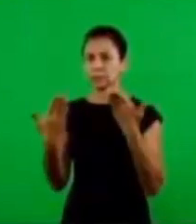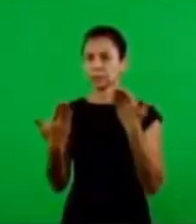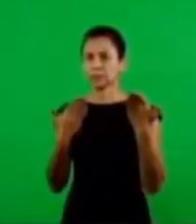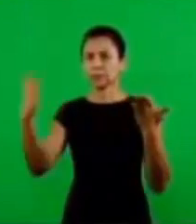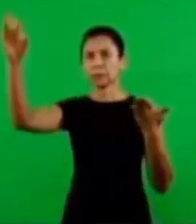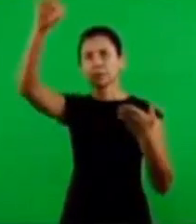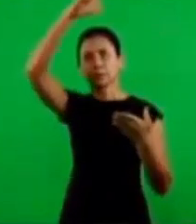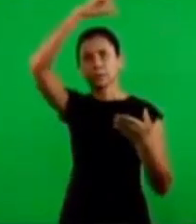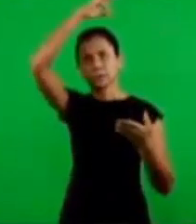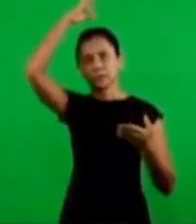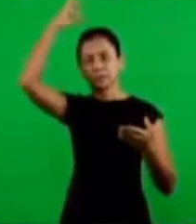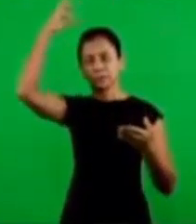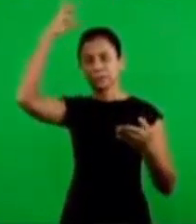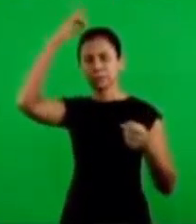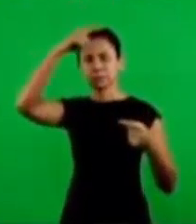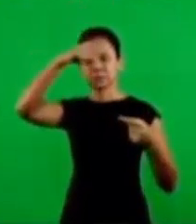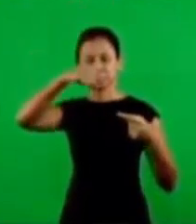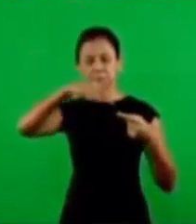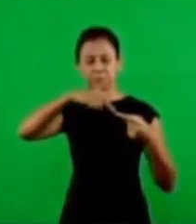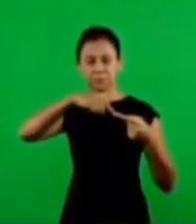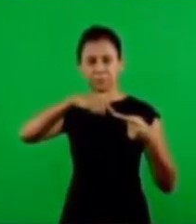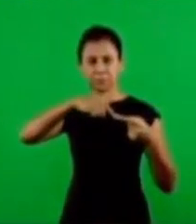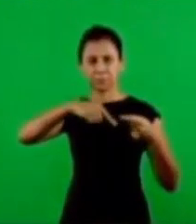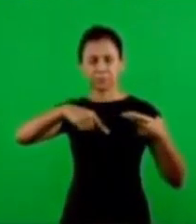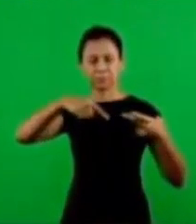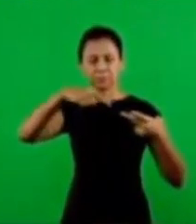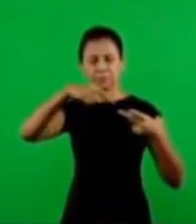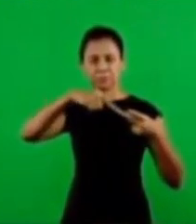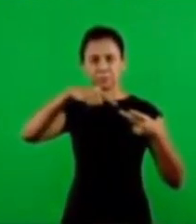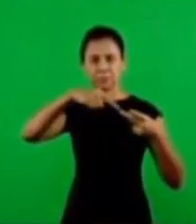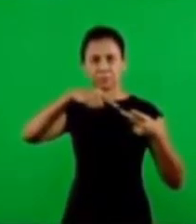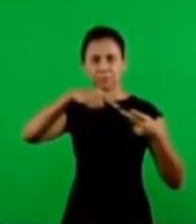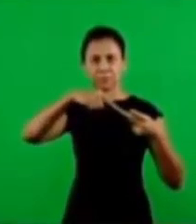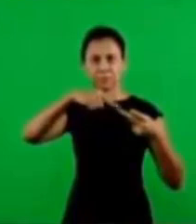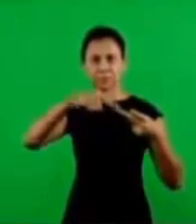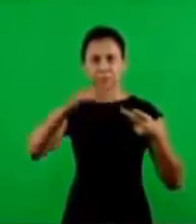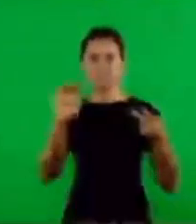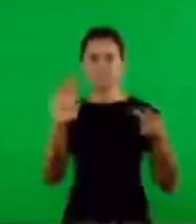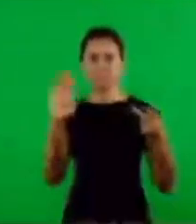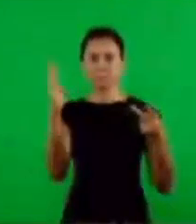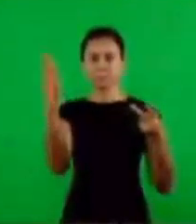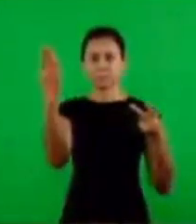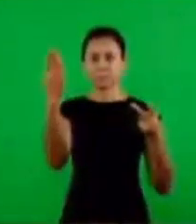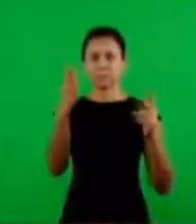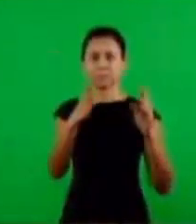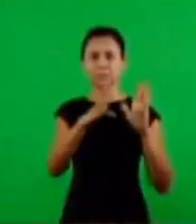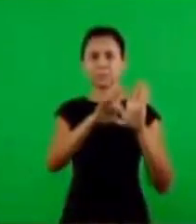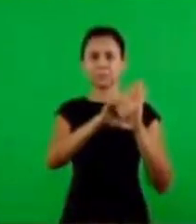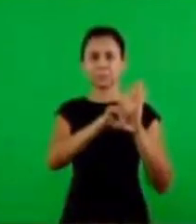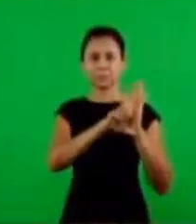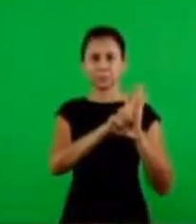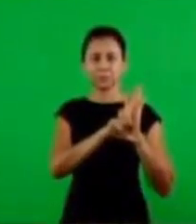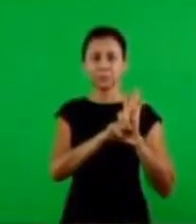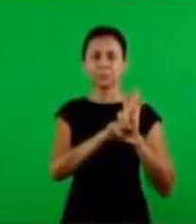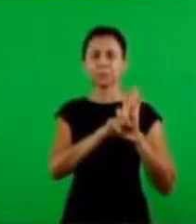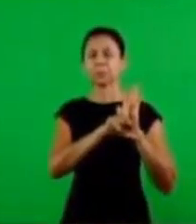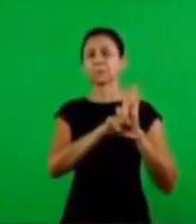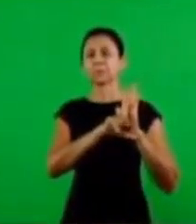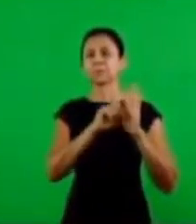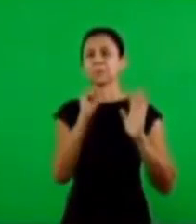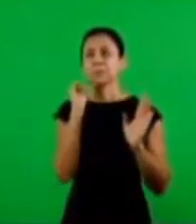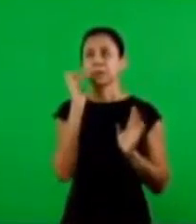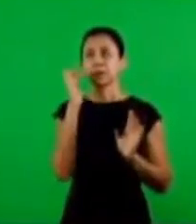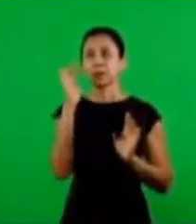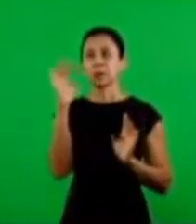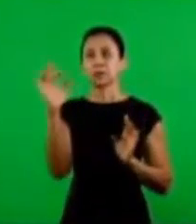mystery of the holy spirit now we're going to see the second was the table of the lord which was the